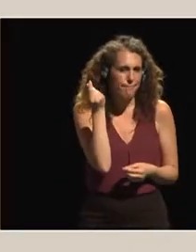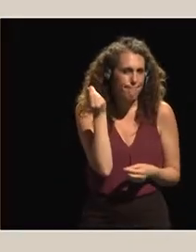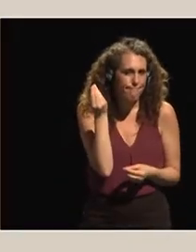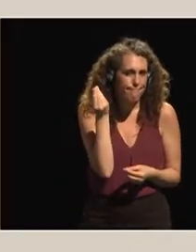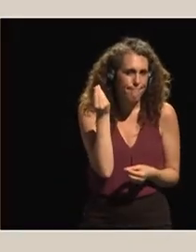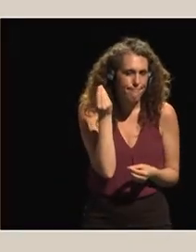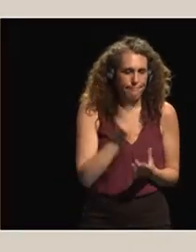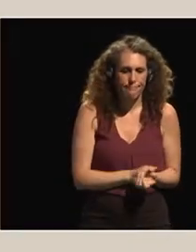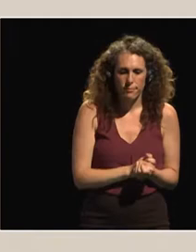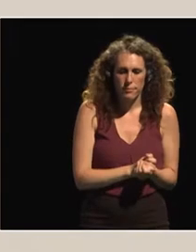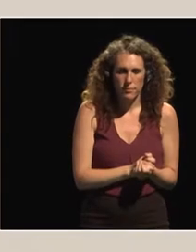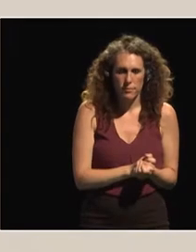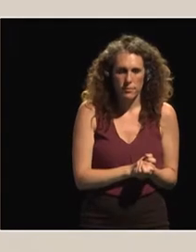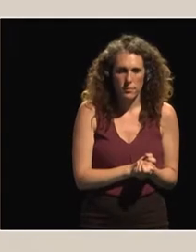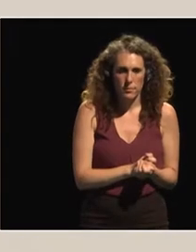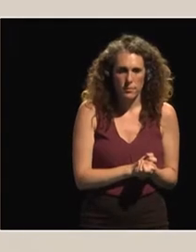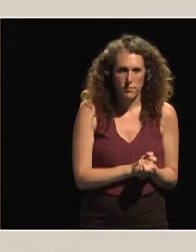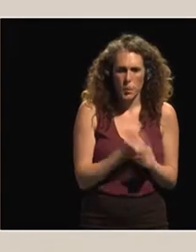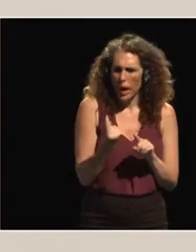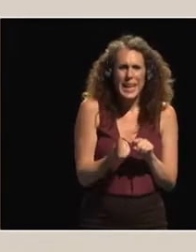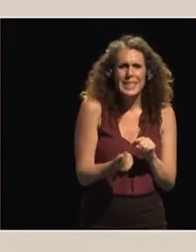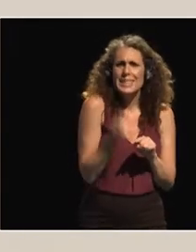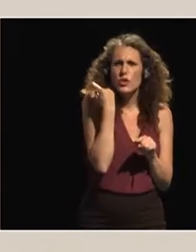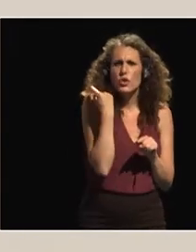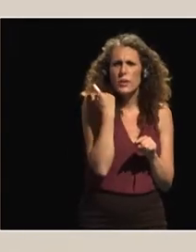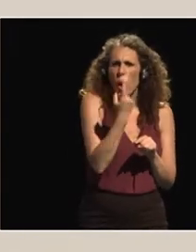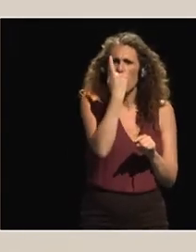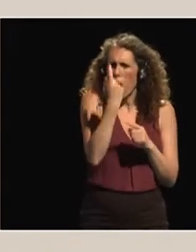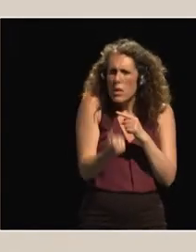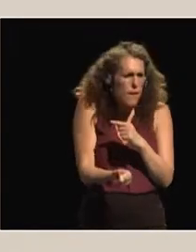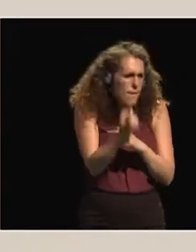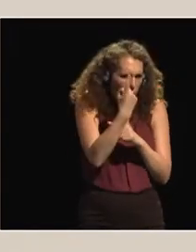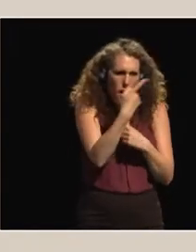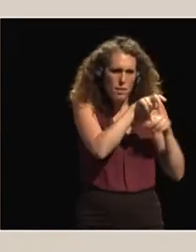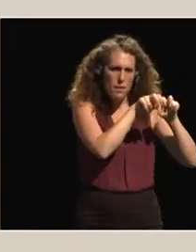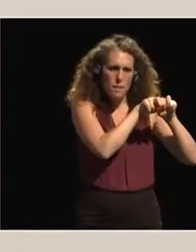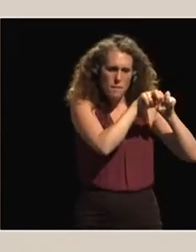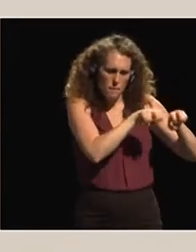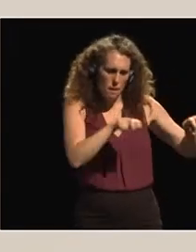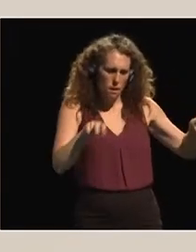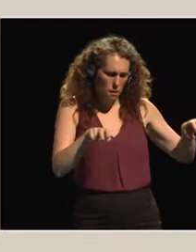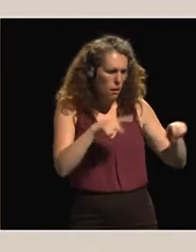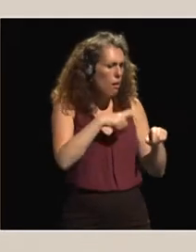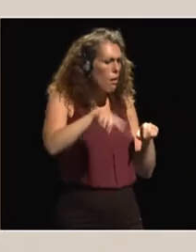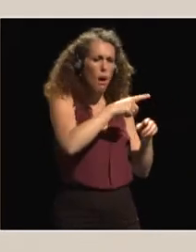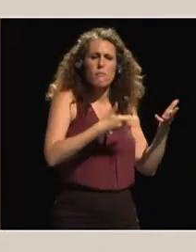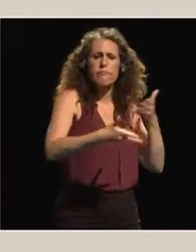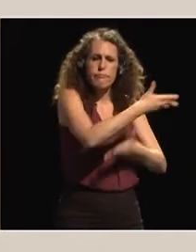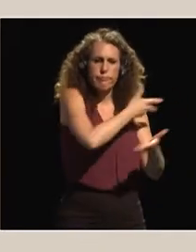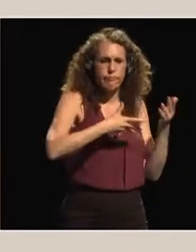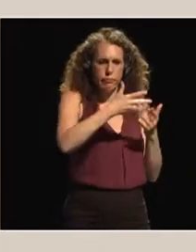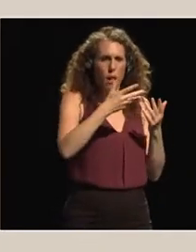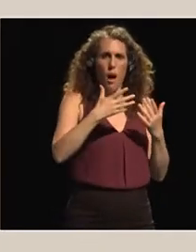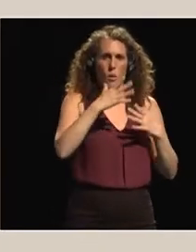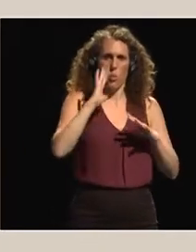Yesterday we had a panel where we really highlighted the issue of access to